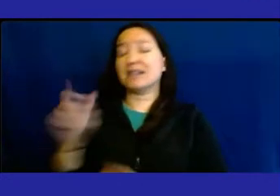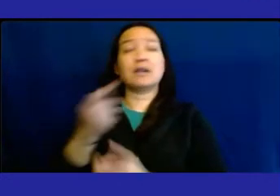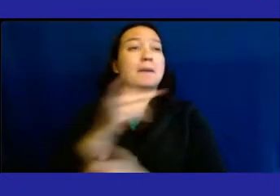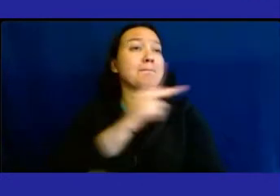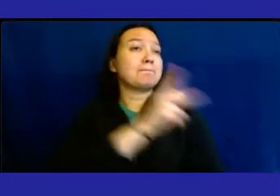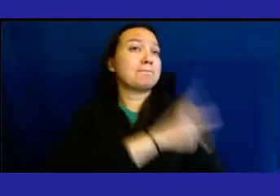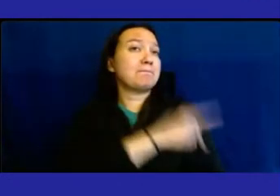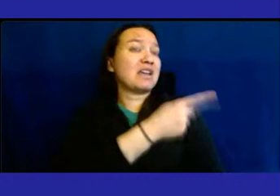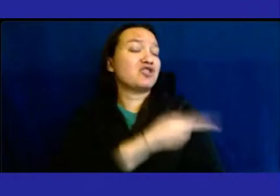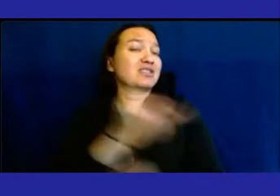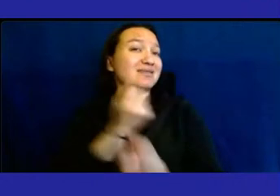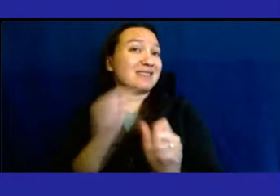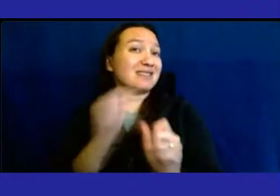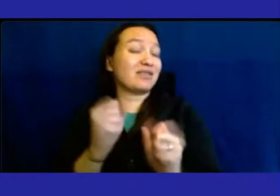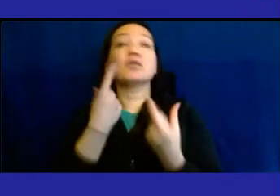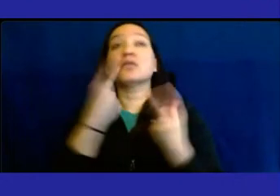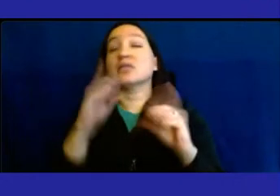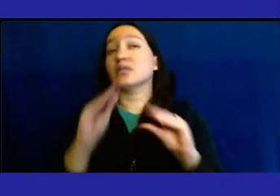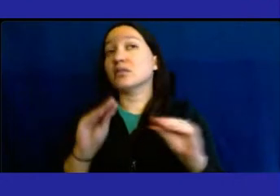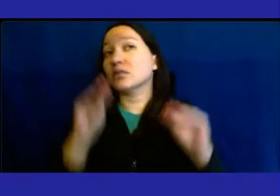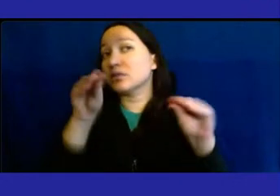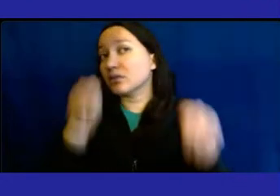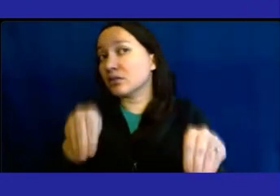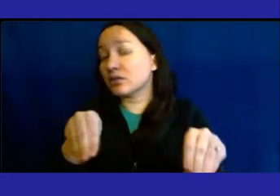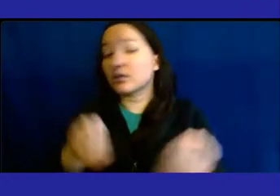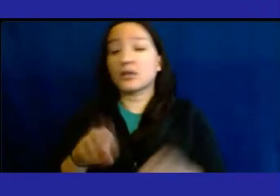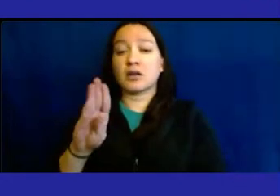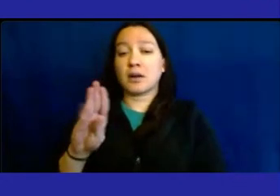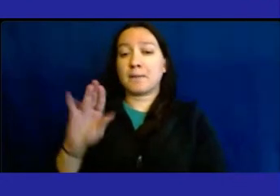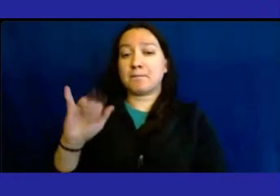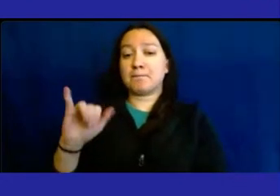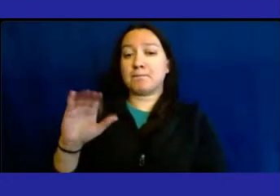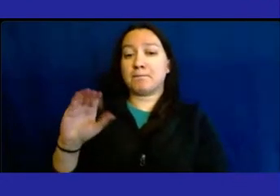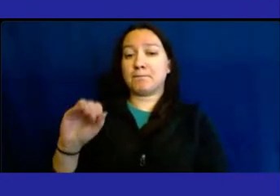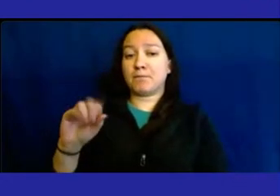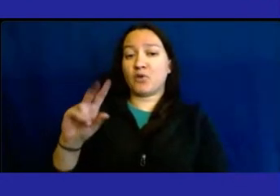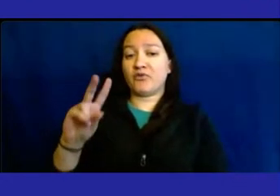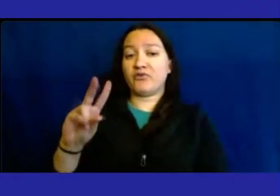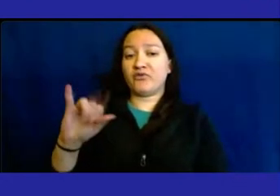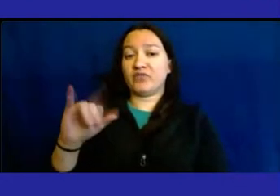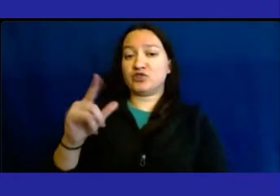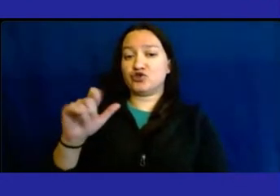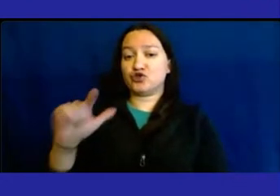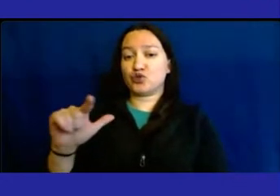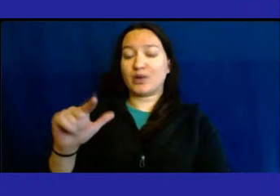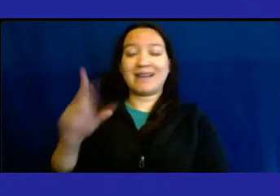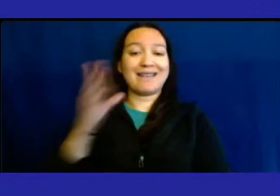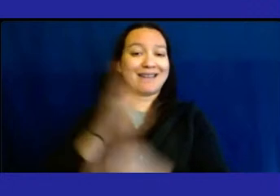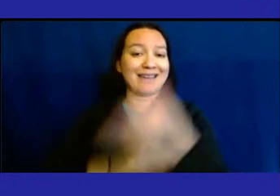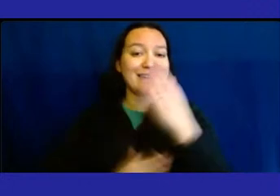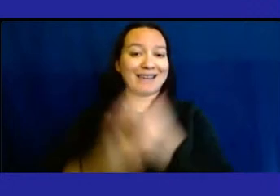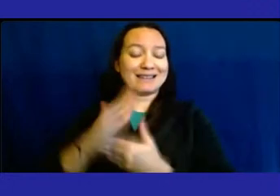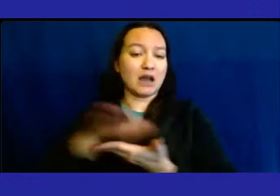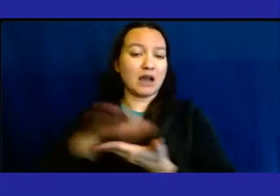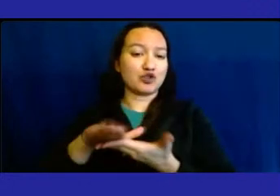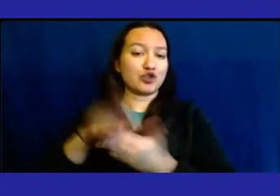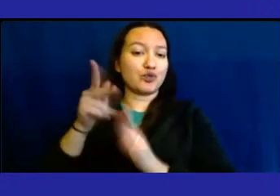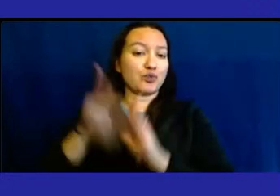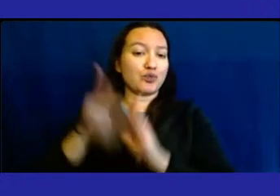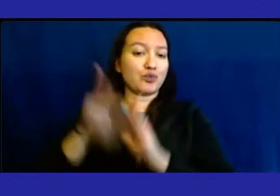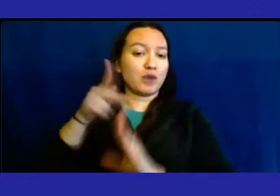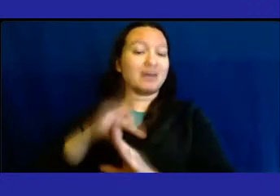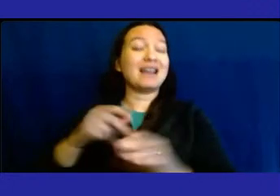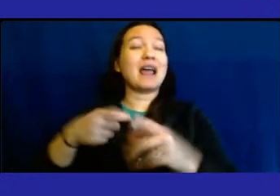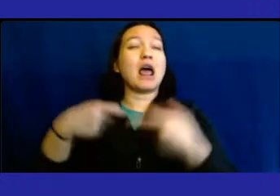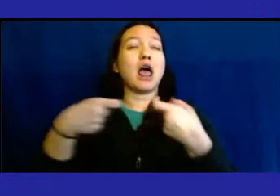successfully implemented the bio-vigil hand hygiene program. That's an electronic hand hygiene